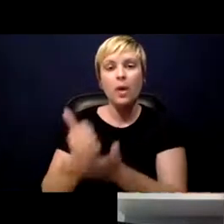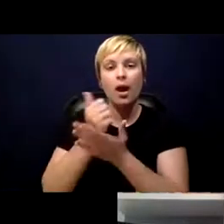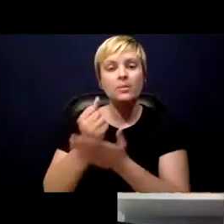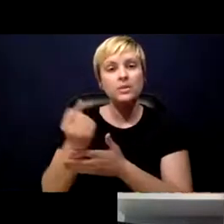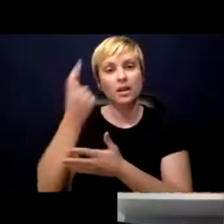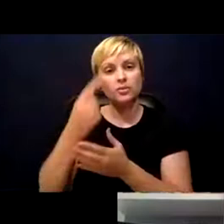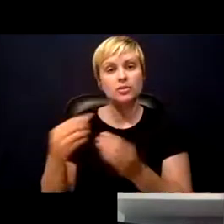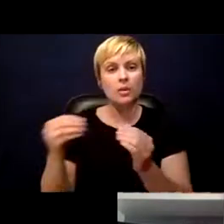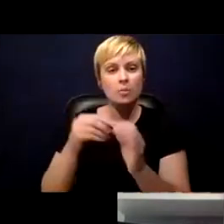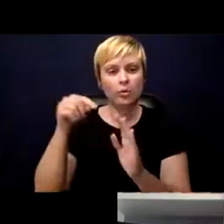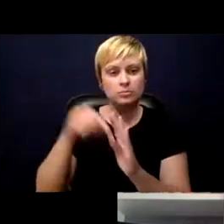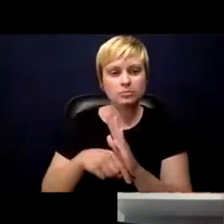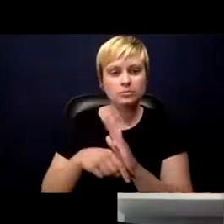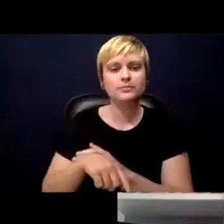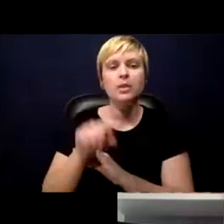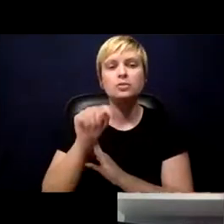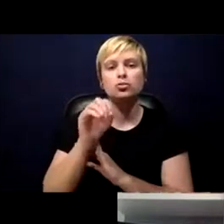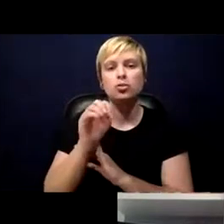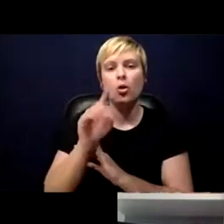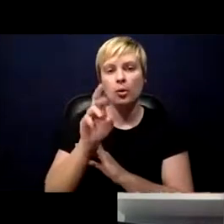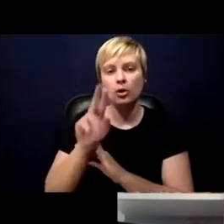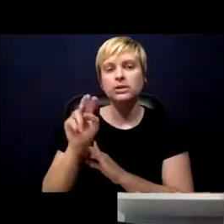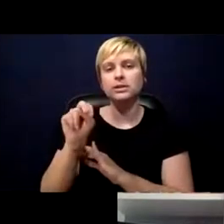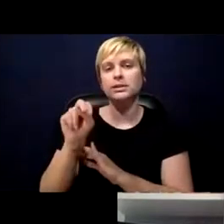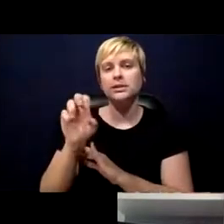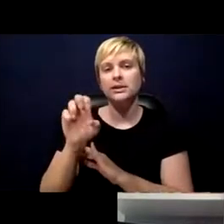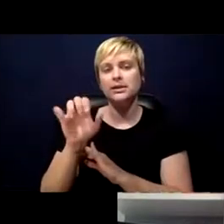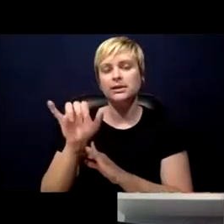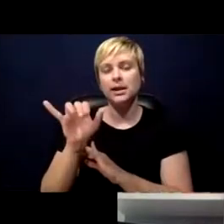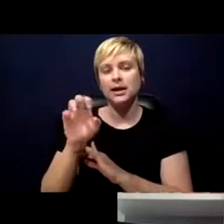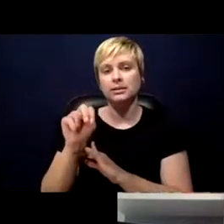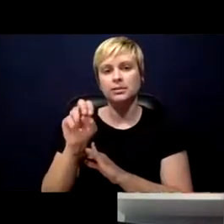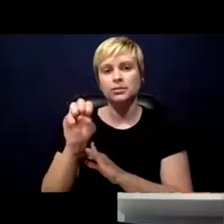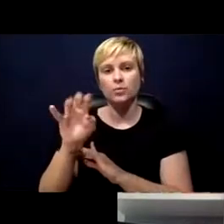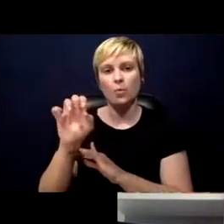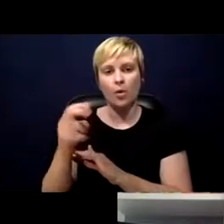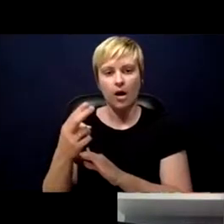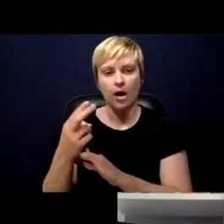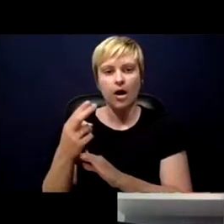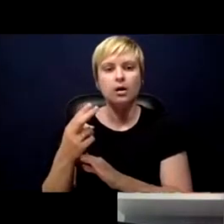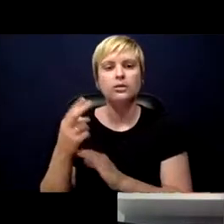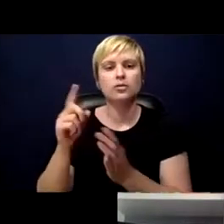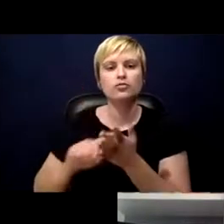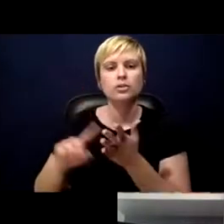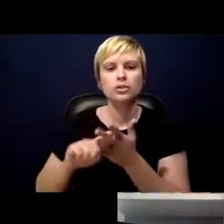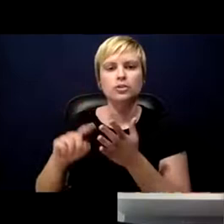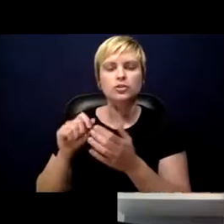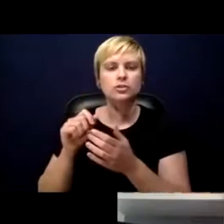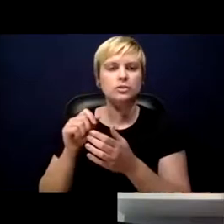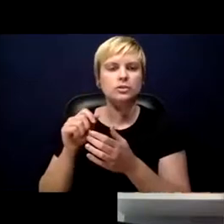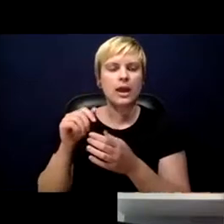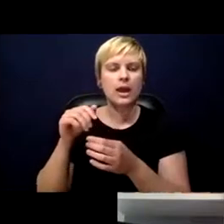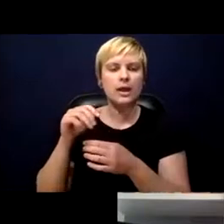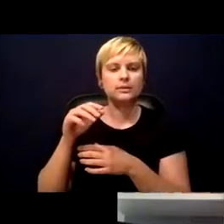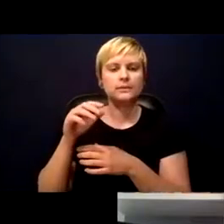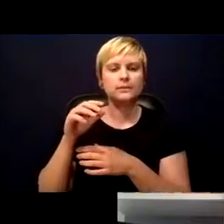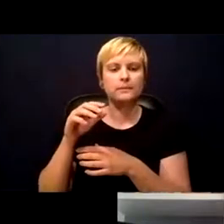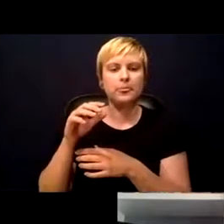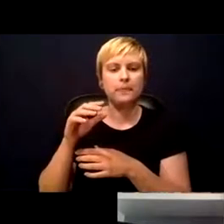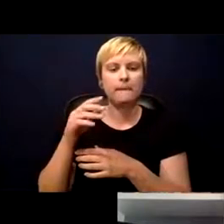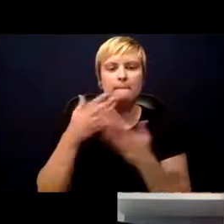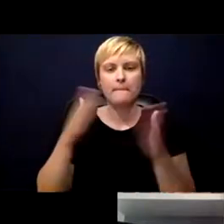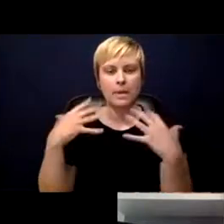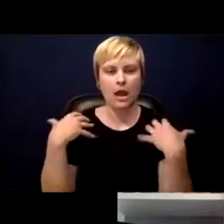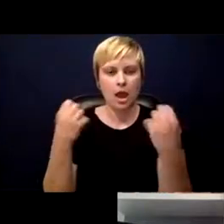-Walker has a tremendous set of